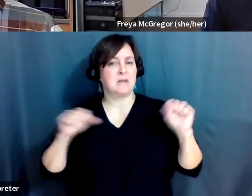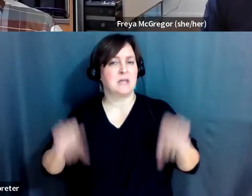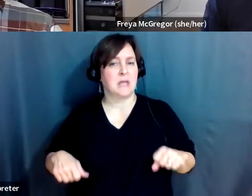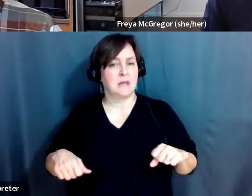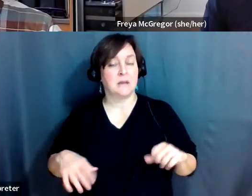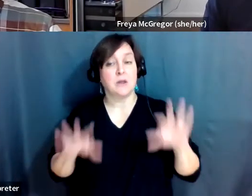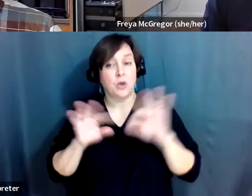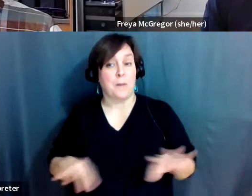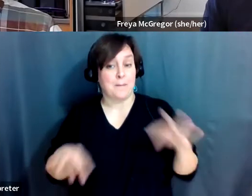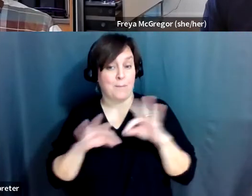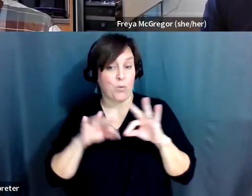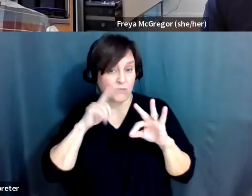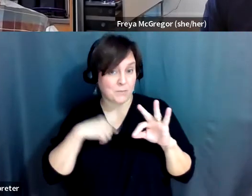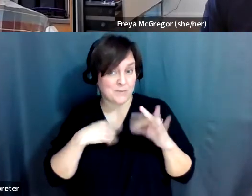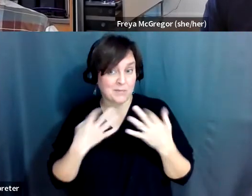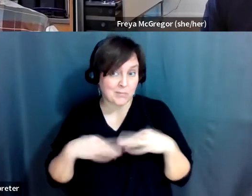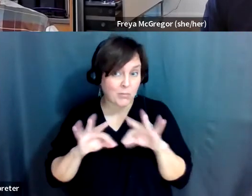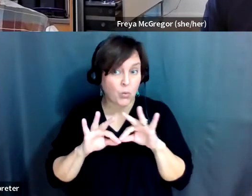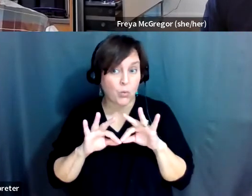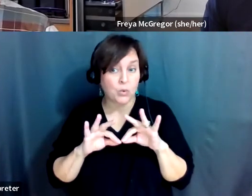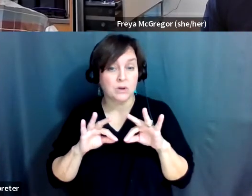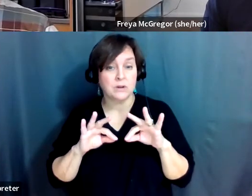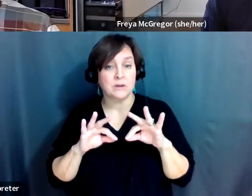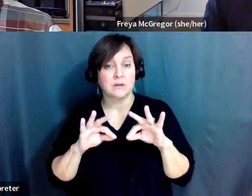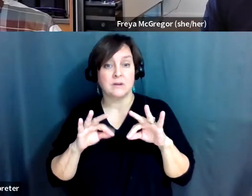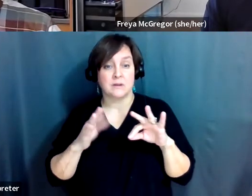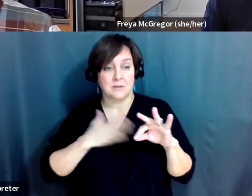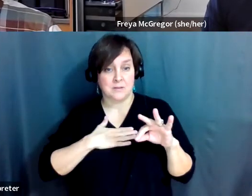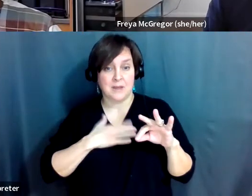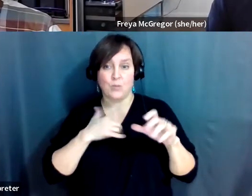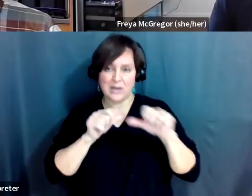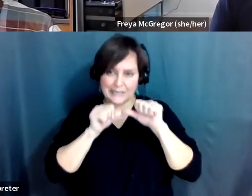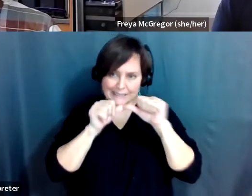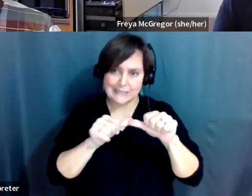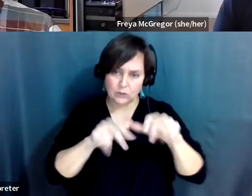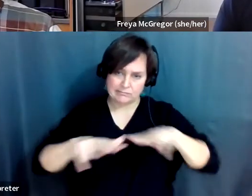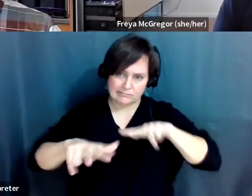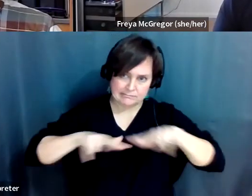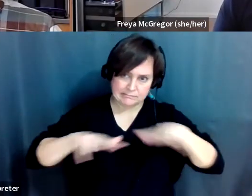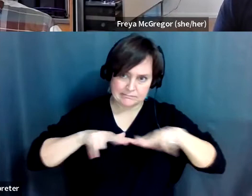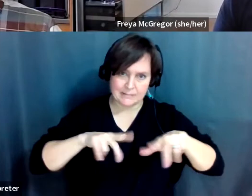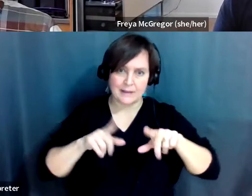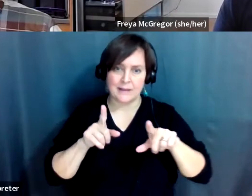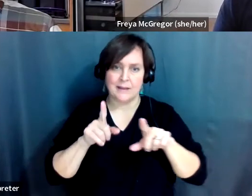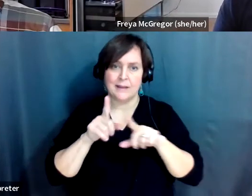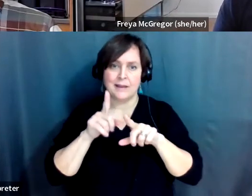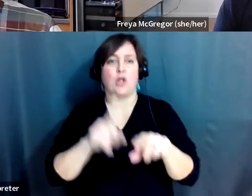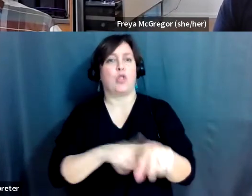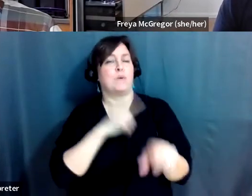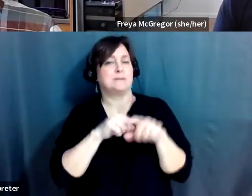for me, with my condition, to continue to be ambulatory as long as I can.